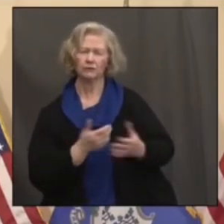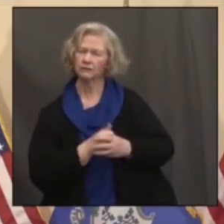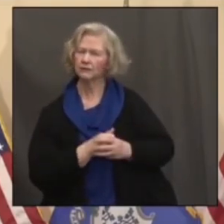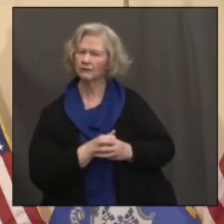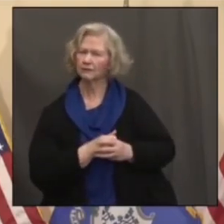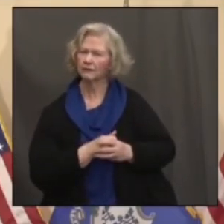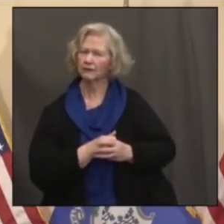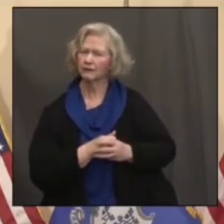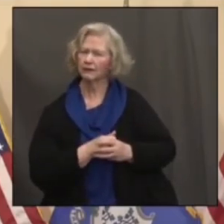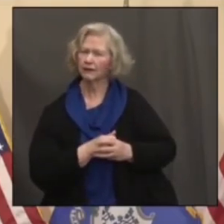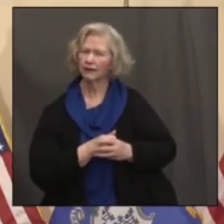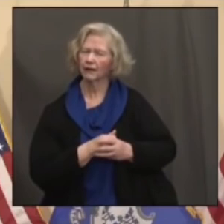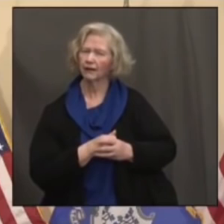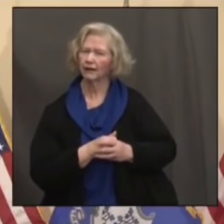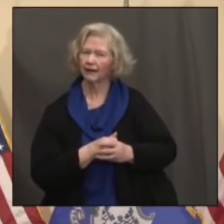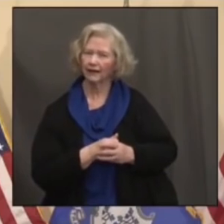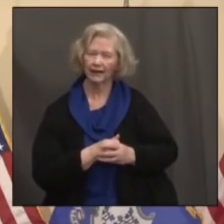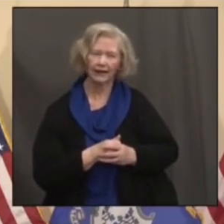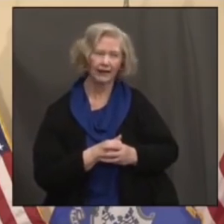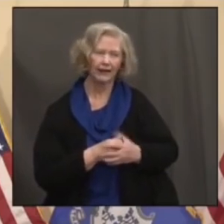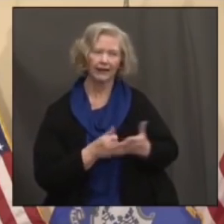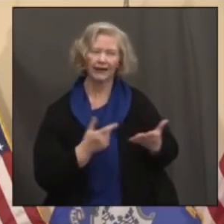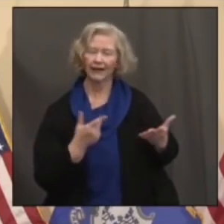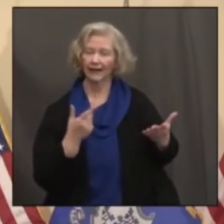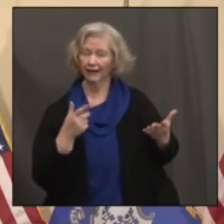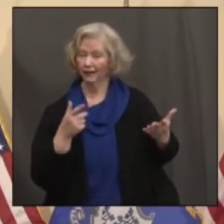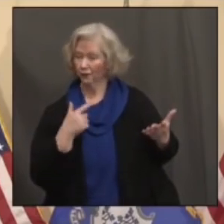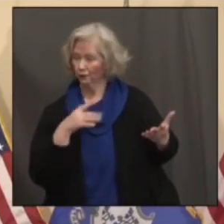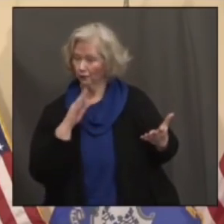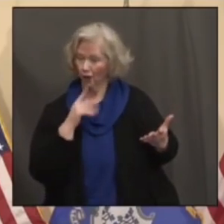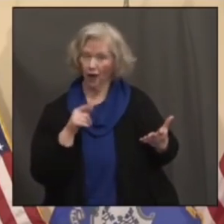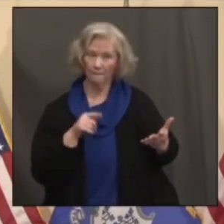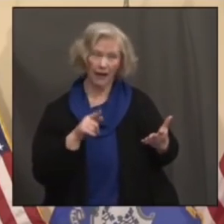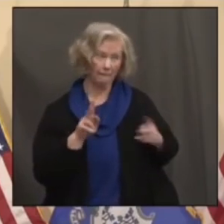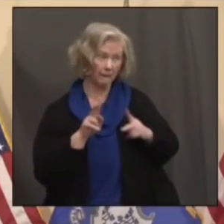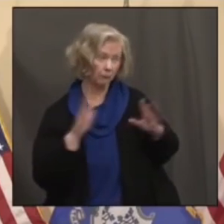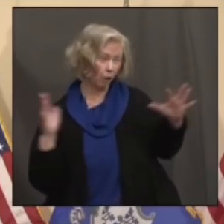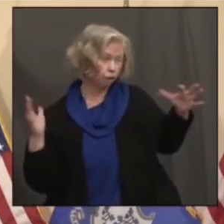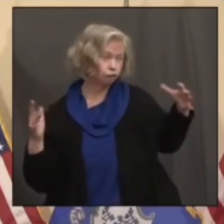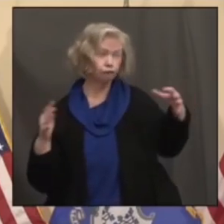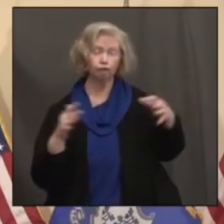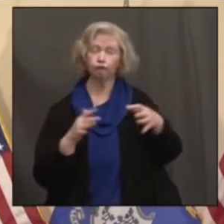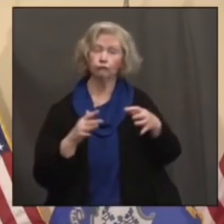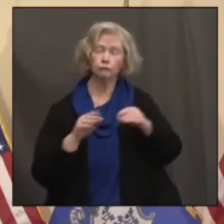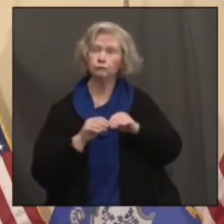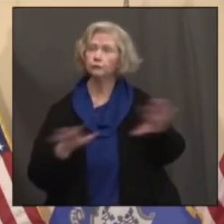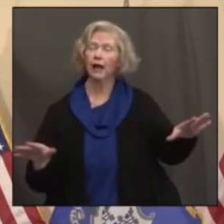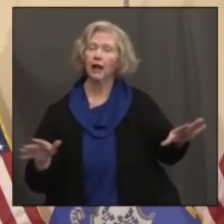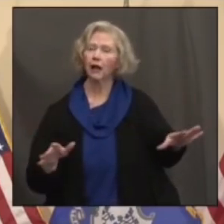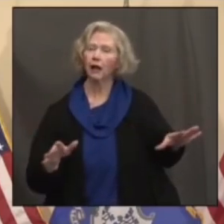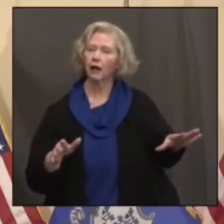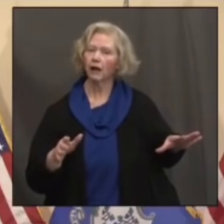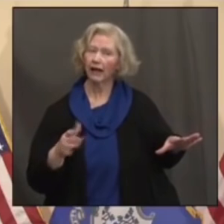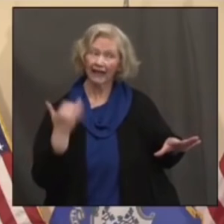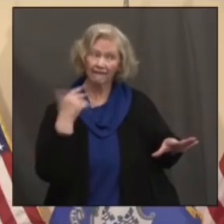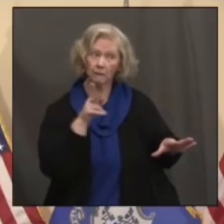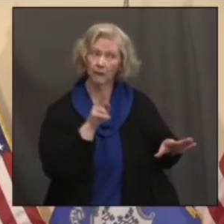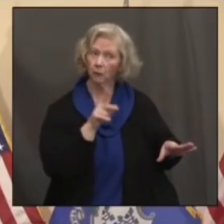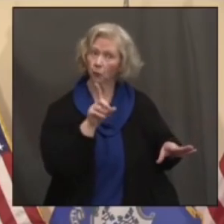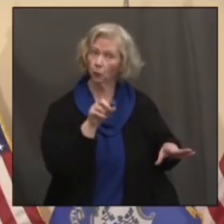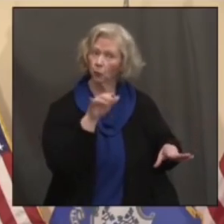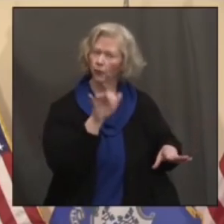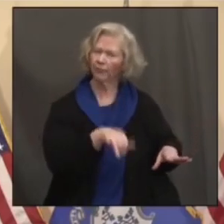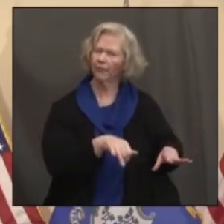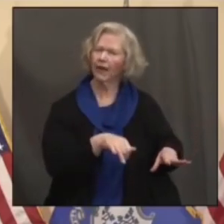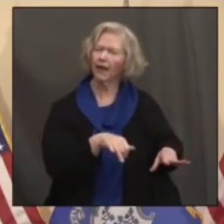How quickly you call these, you know, these gathering mass gathering super spreaders. How quickly could things go bad, though, if we get